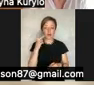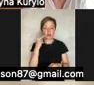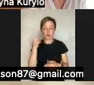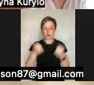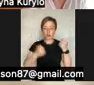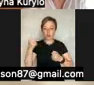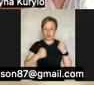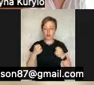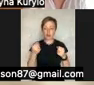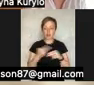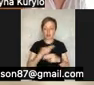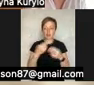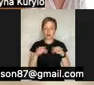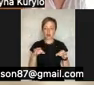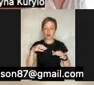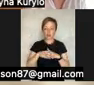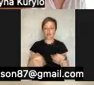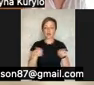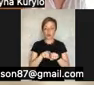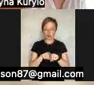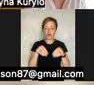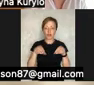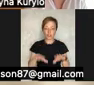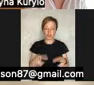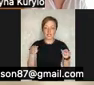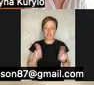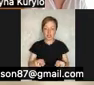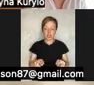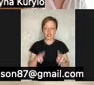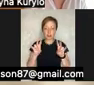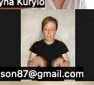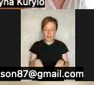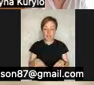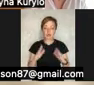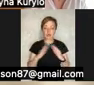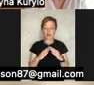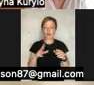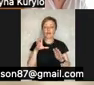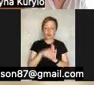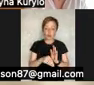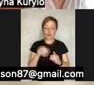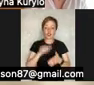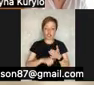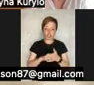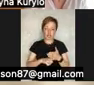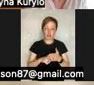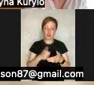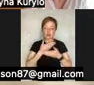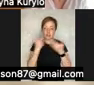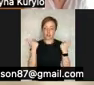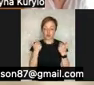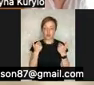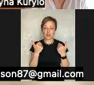Zaporizhia, from Kyiv, from Kharkiv. Many places were bombed all the time without access to bomb shelters. But